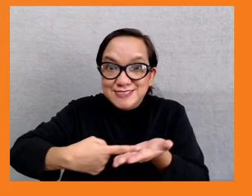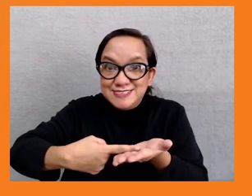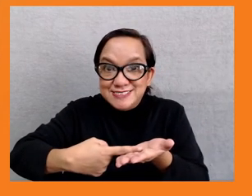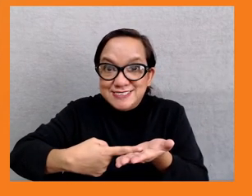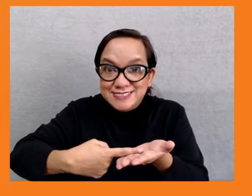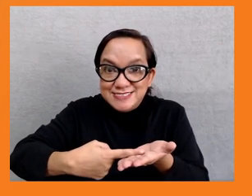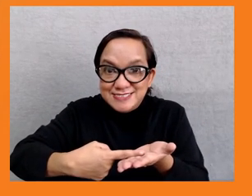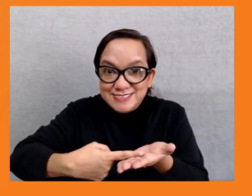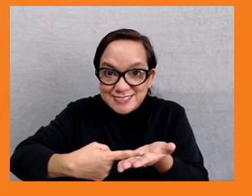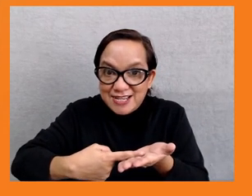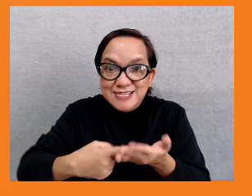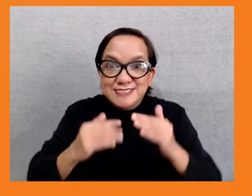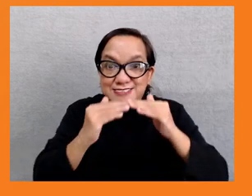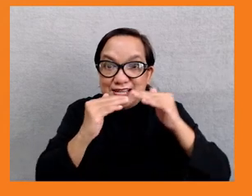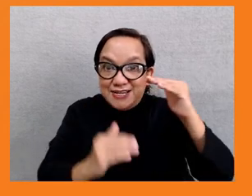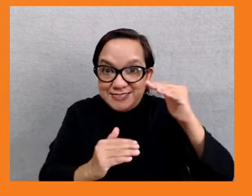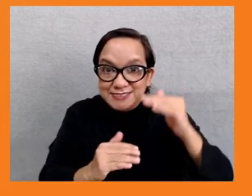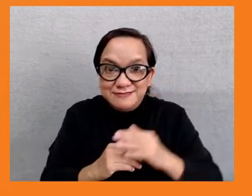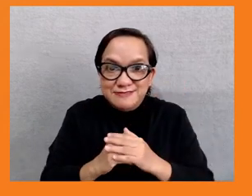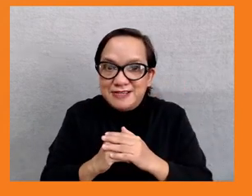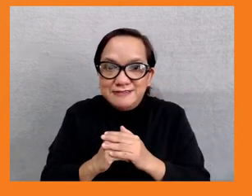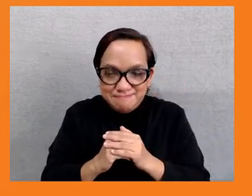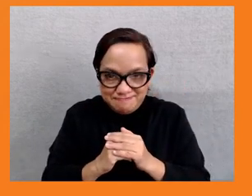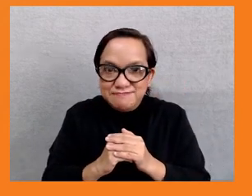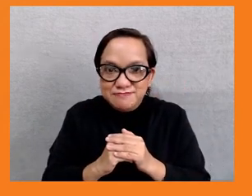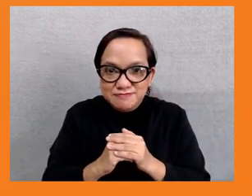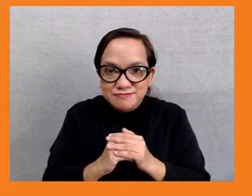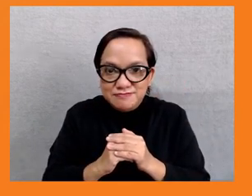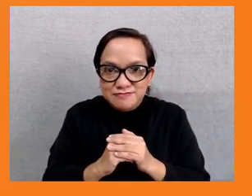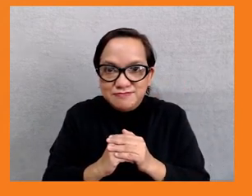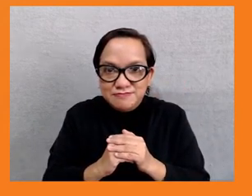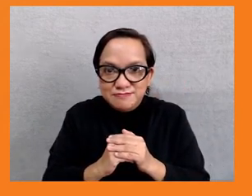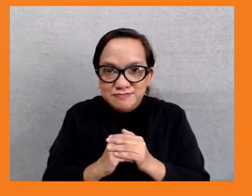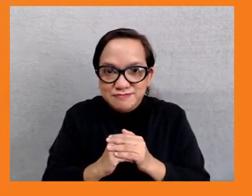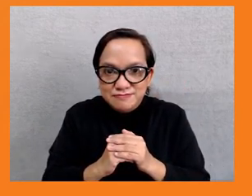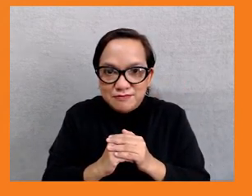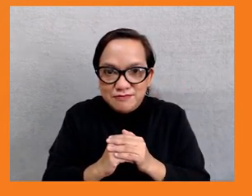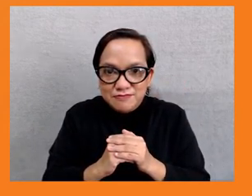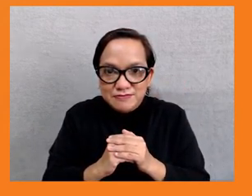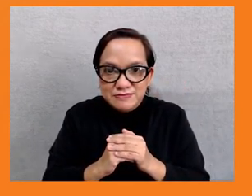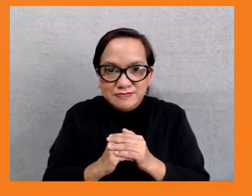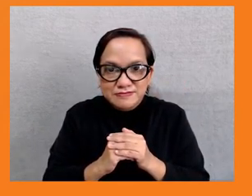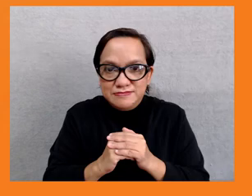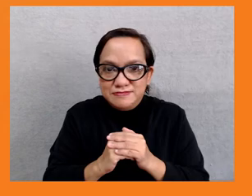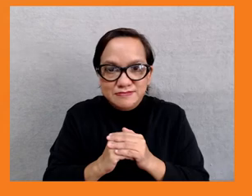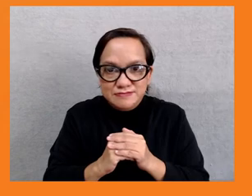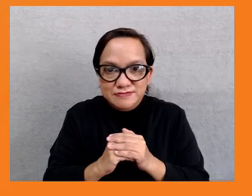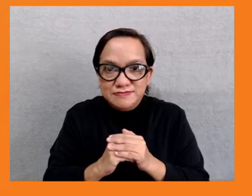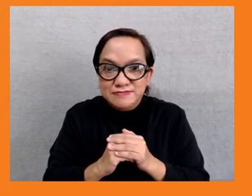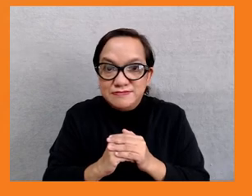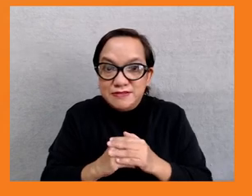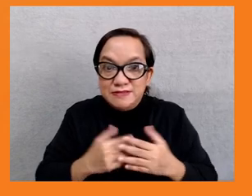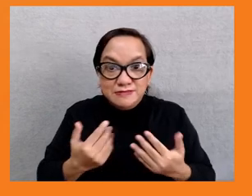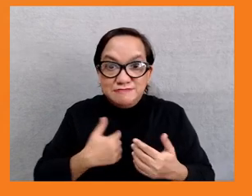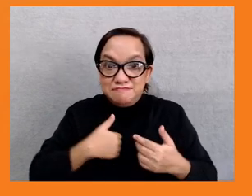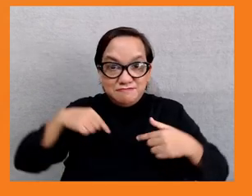Great. Thank you very much. It's really a pleasure to be here. And what I would like to do in my time is to talk